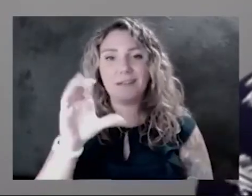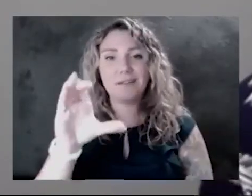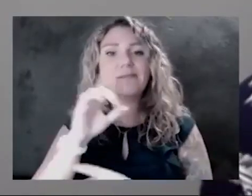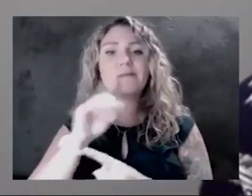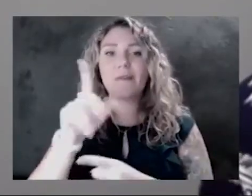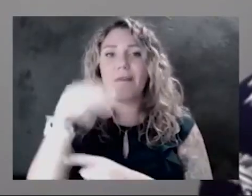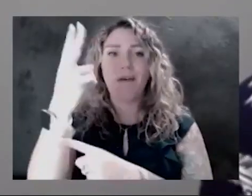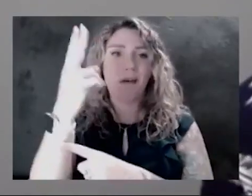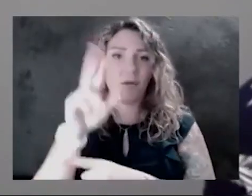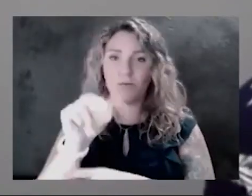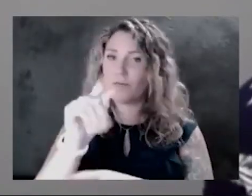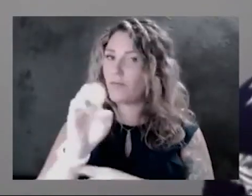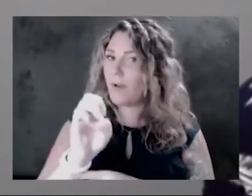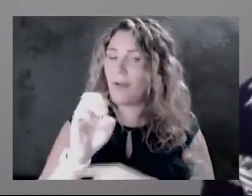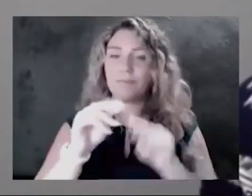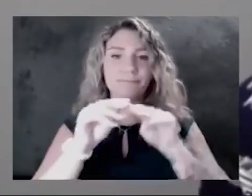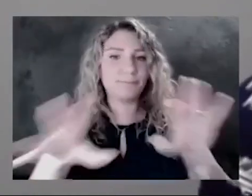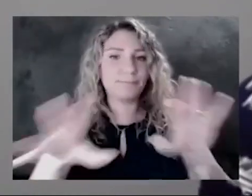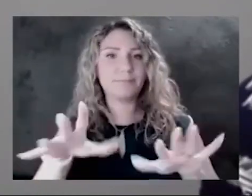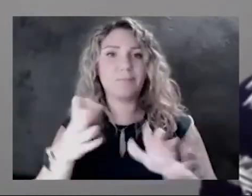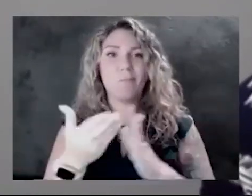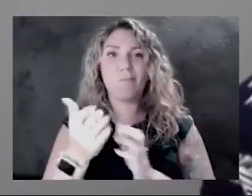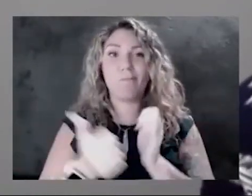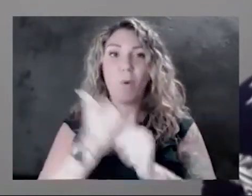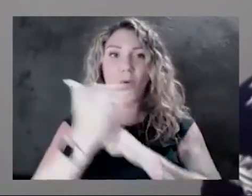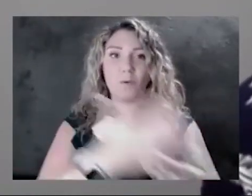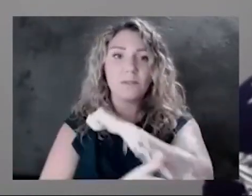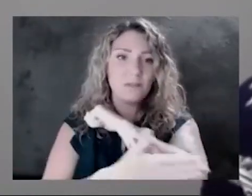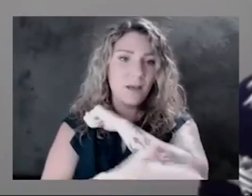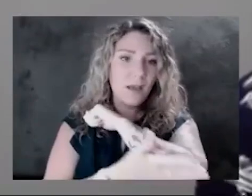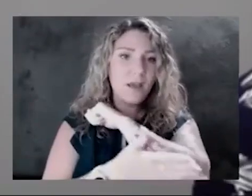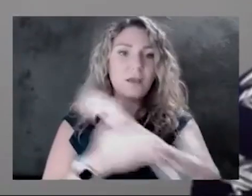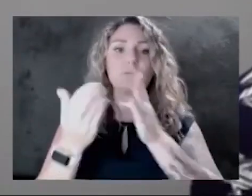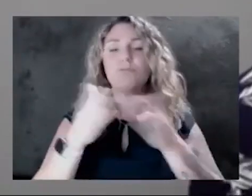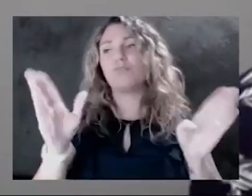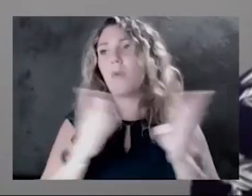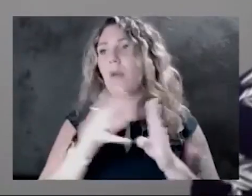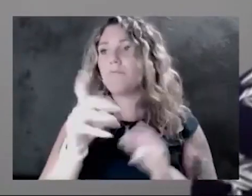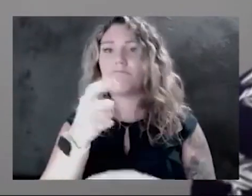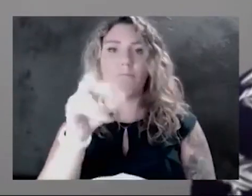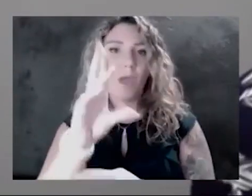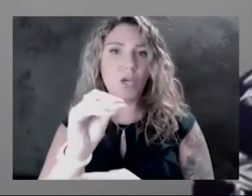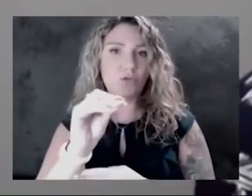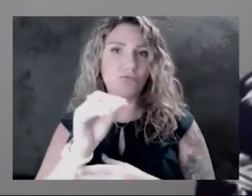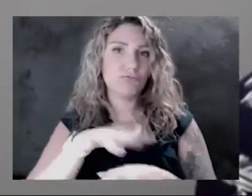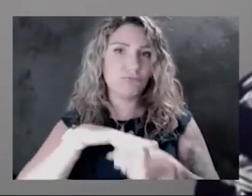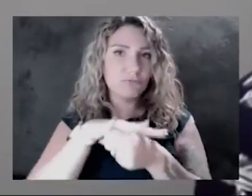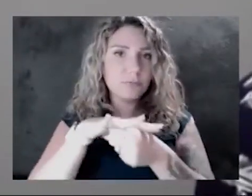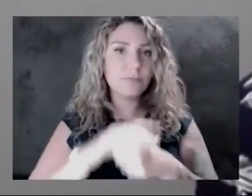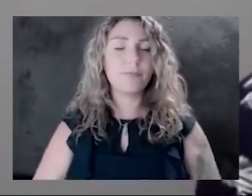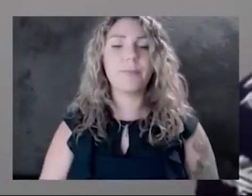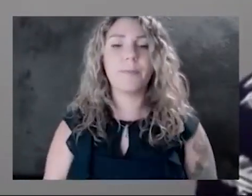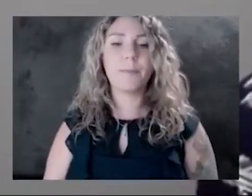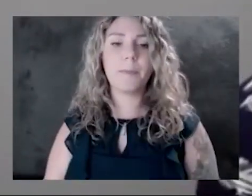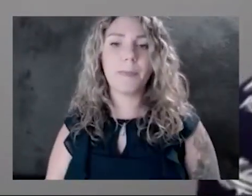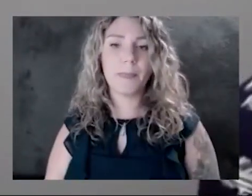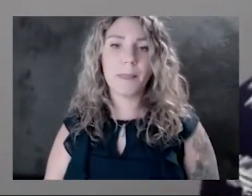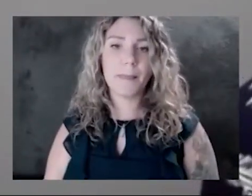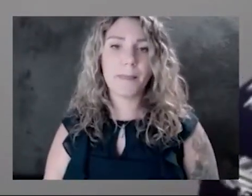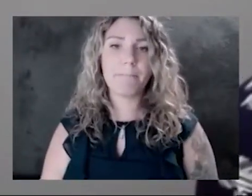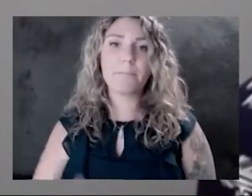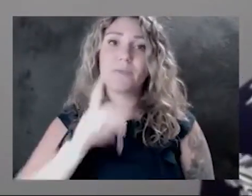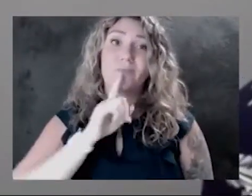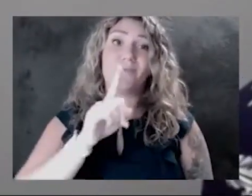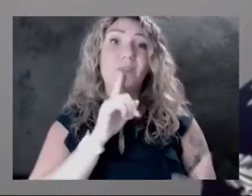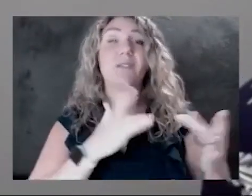spread across the county as it has most of the counties in the broader metro region. And so we're just really concerned about the fact that even